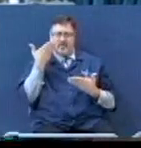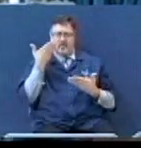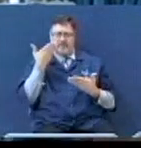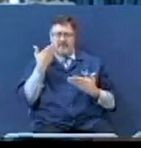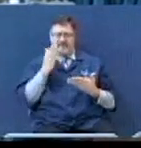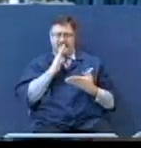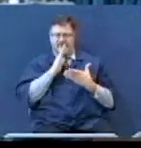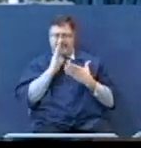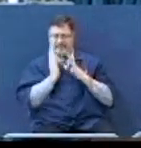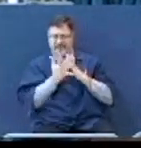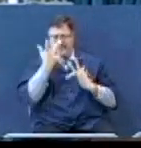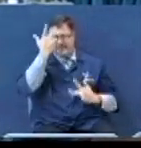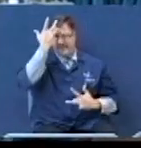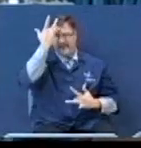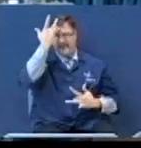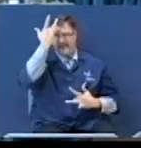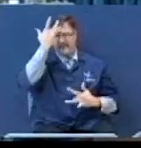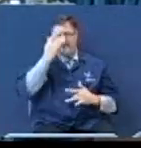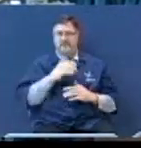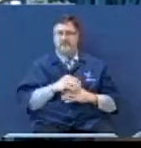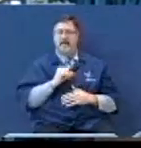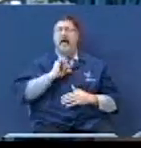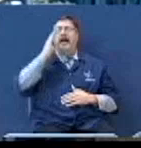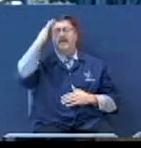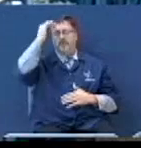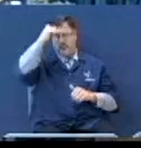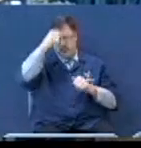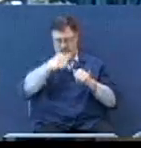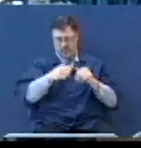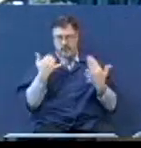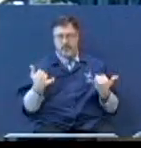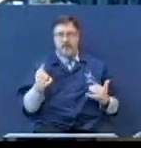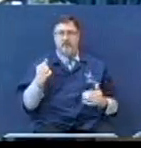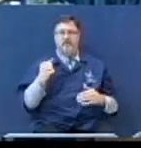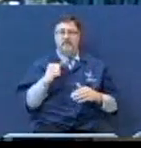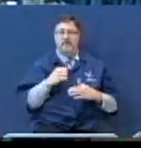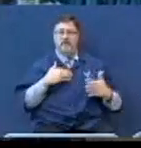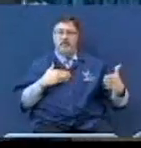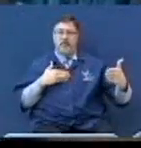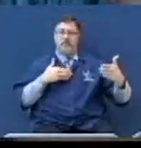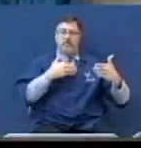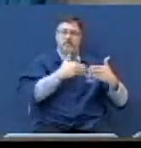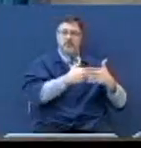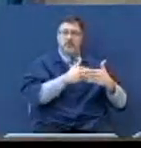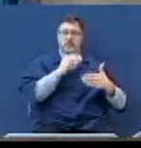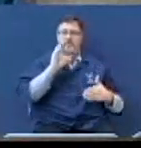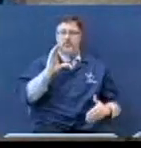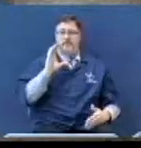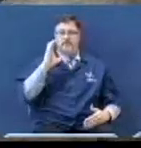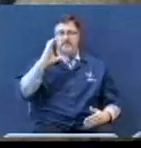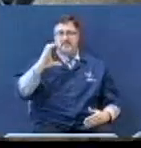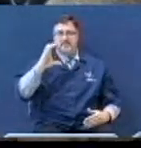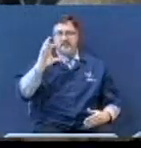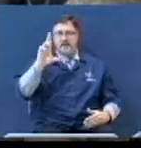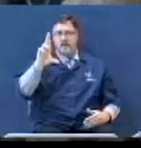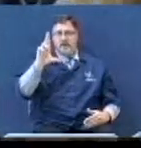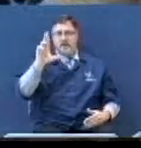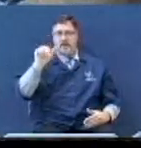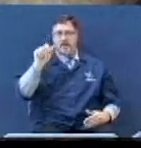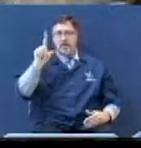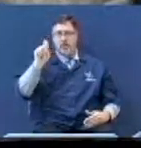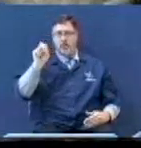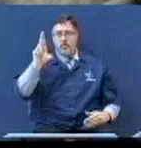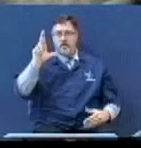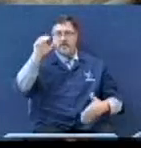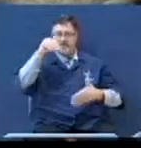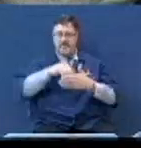it got sick. I know what it was. I was close to one of those craters to the one that